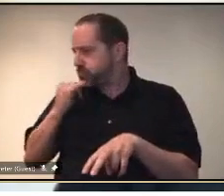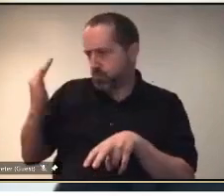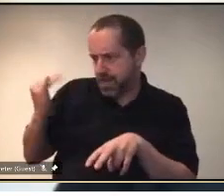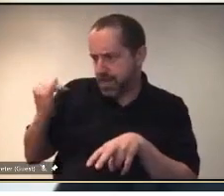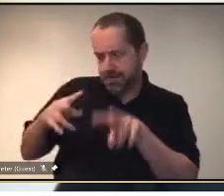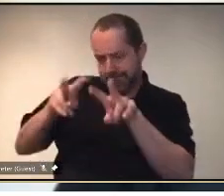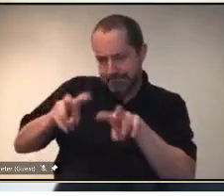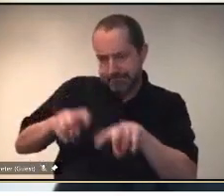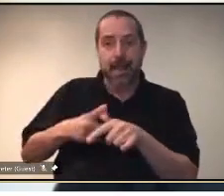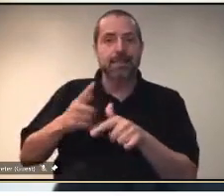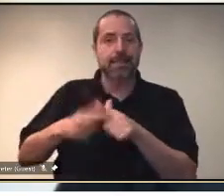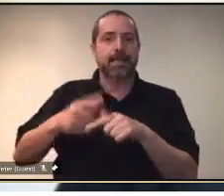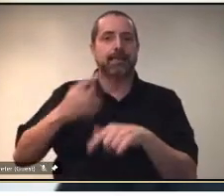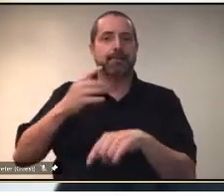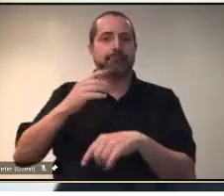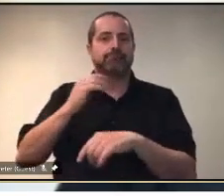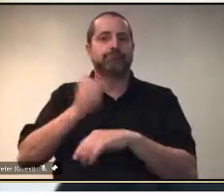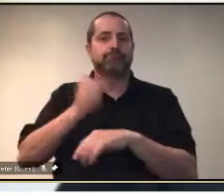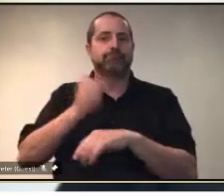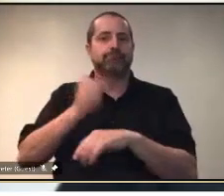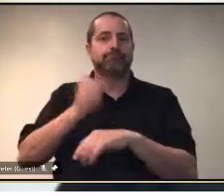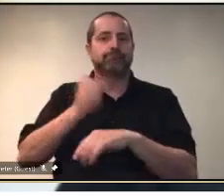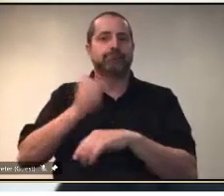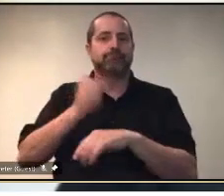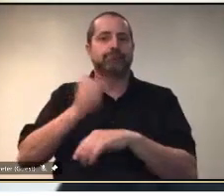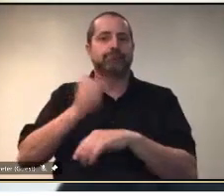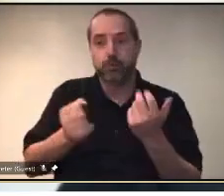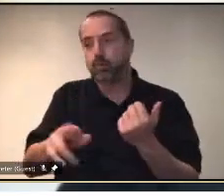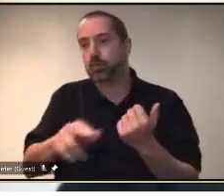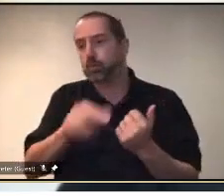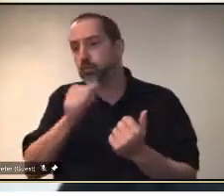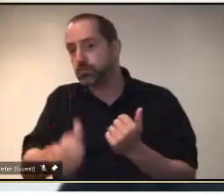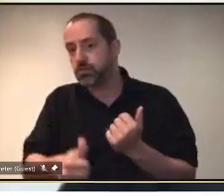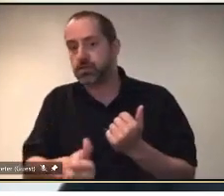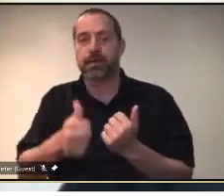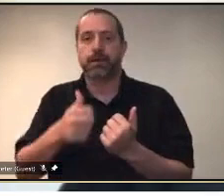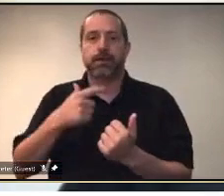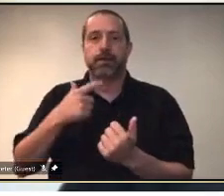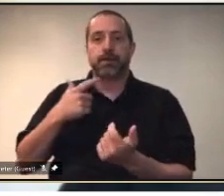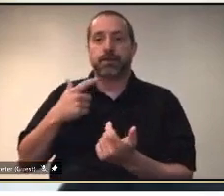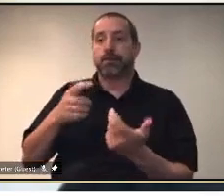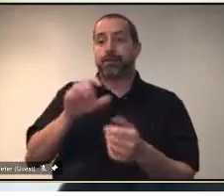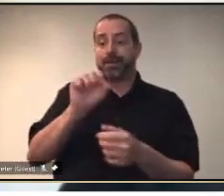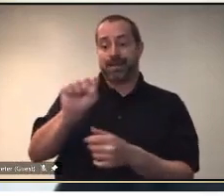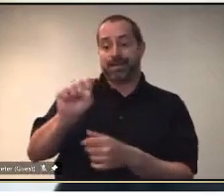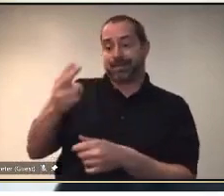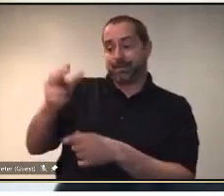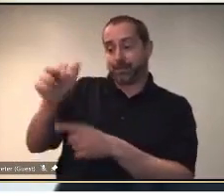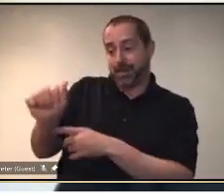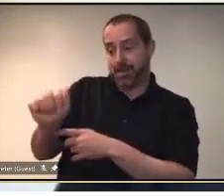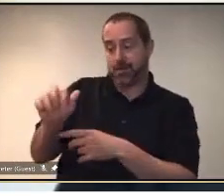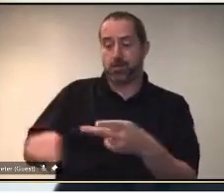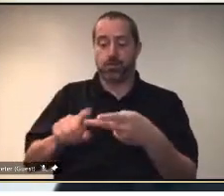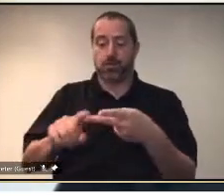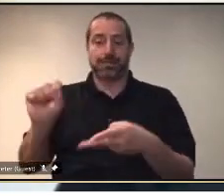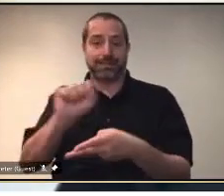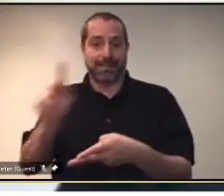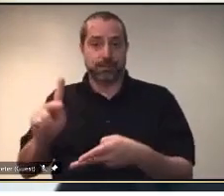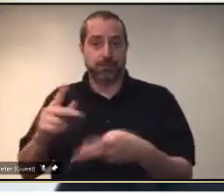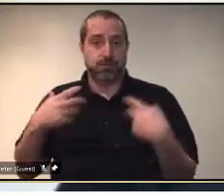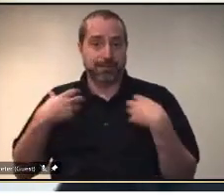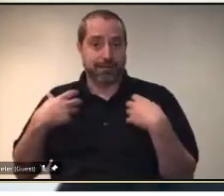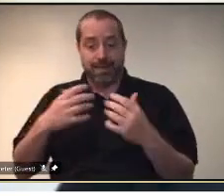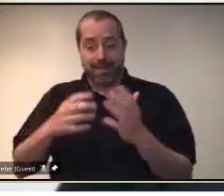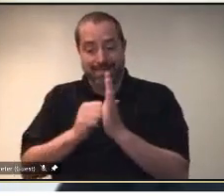across the board within the SHA and the Saskatchewan Cancer Agency and our affiliates? Do we have to provide that? It's something